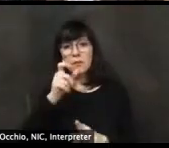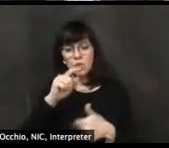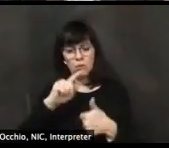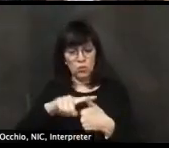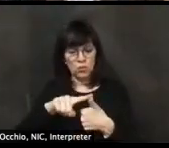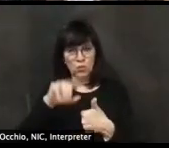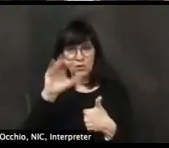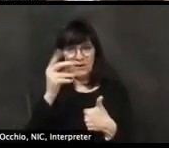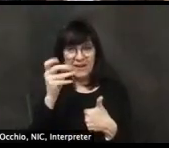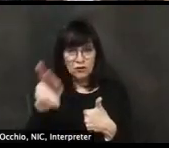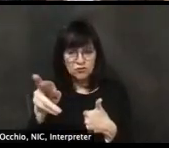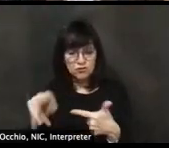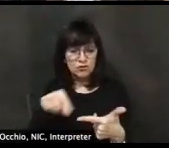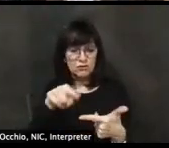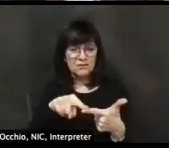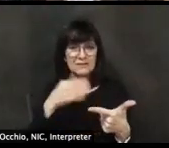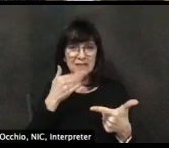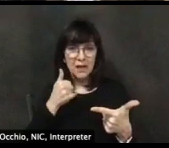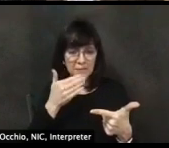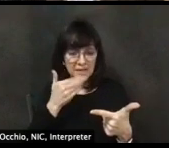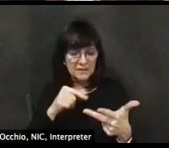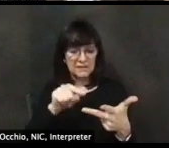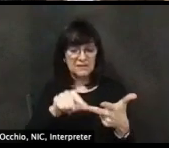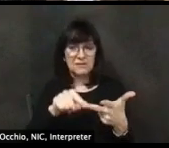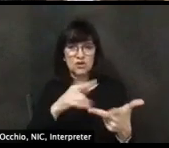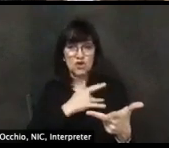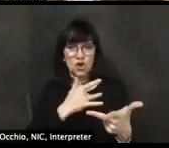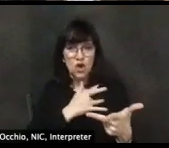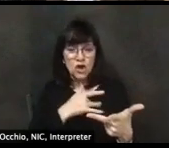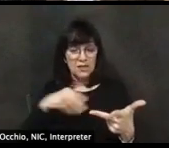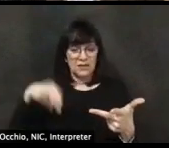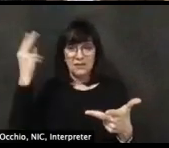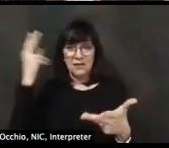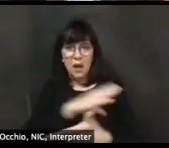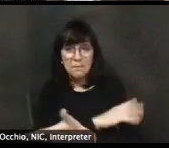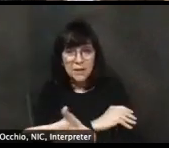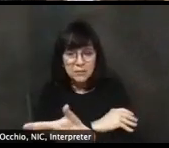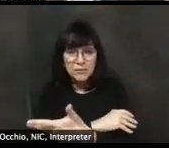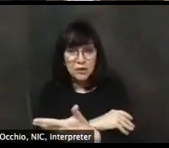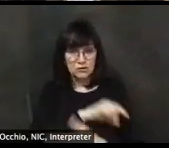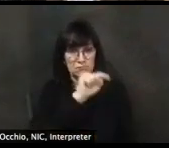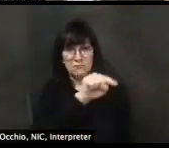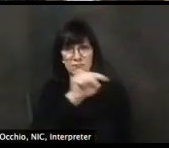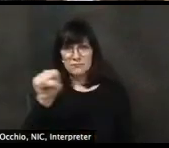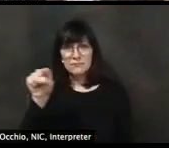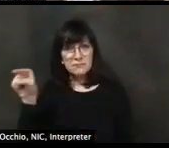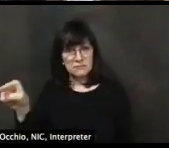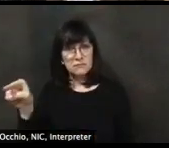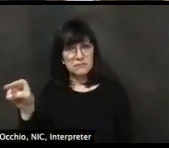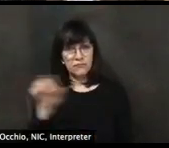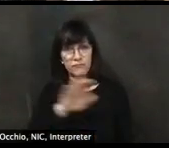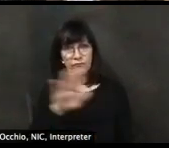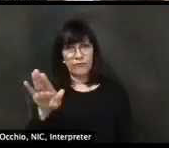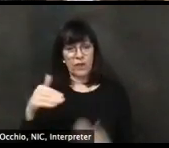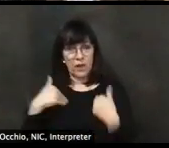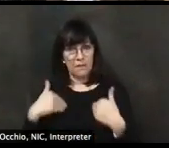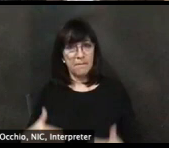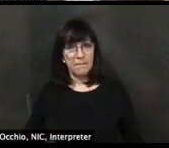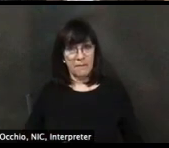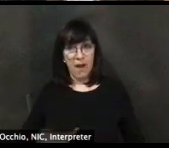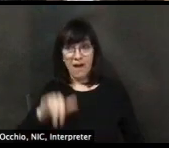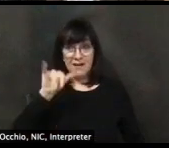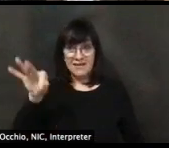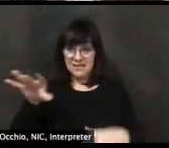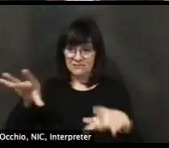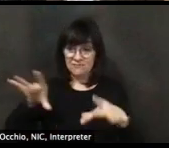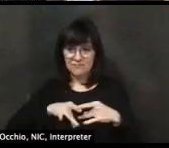for more negative consequences of this. And in the plan that has been laid out by the white house and a plan